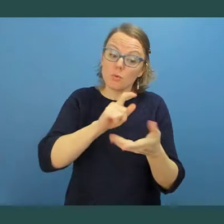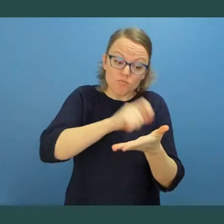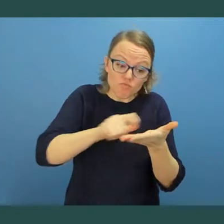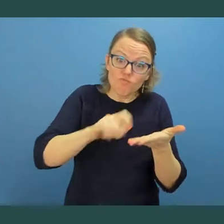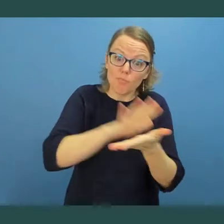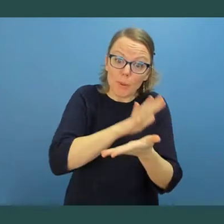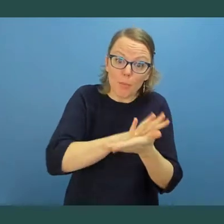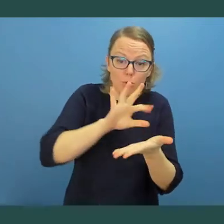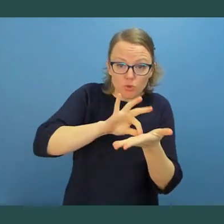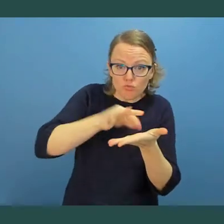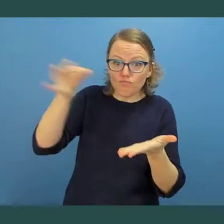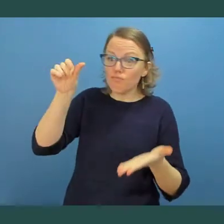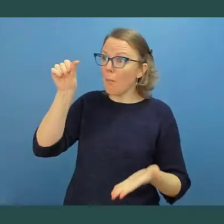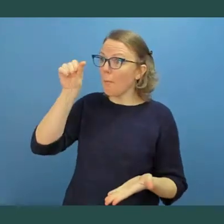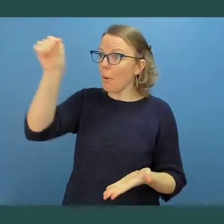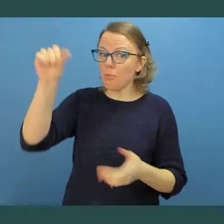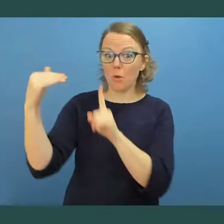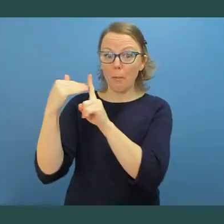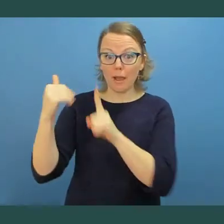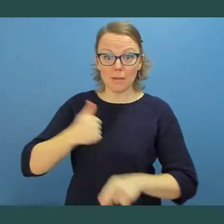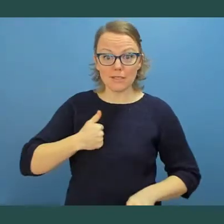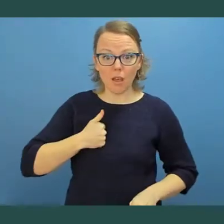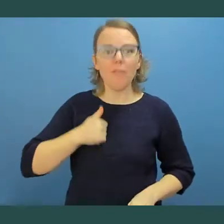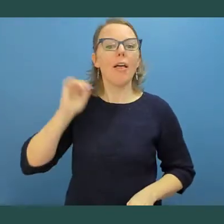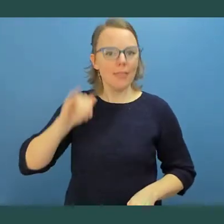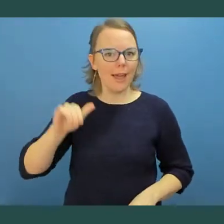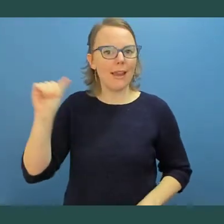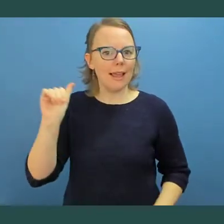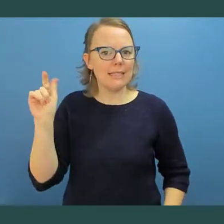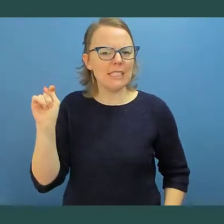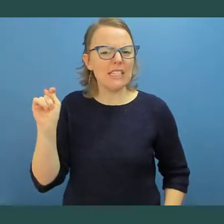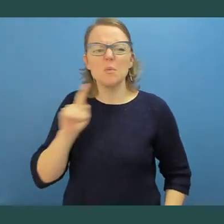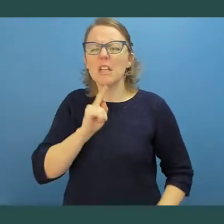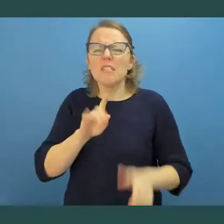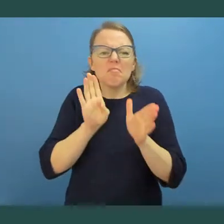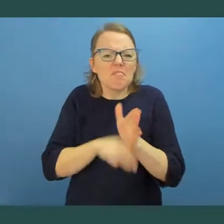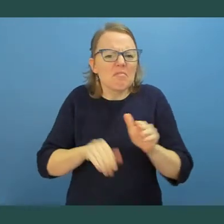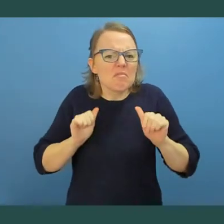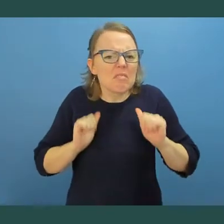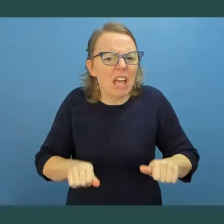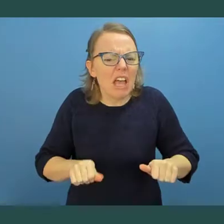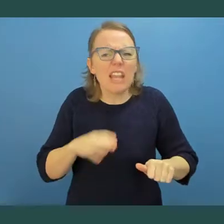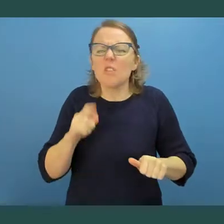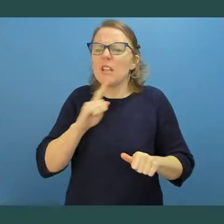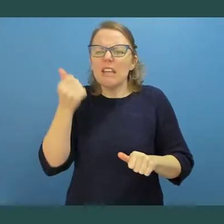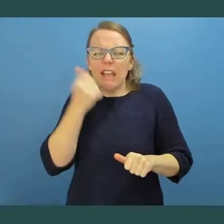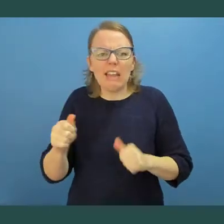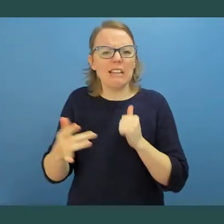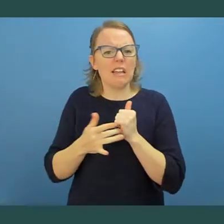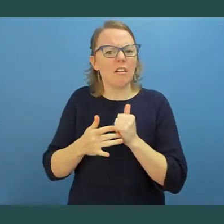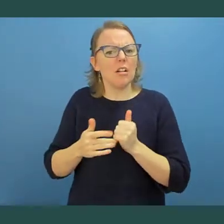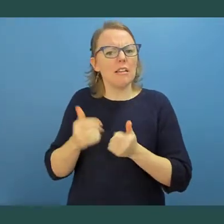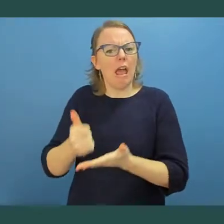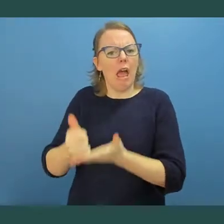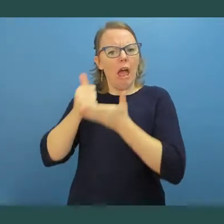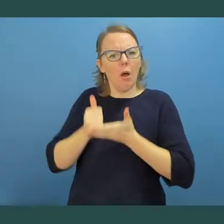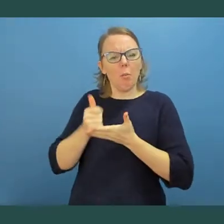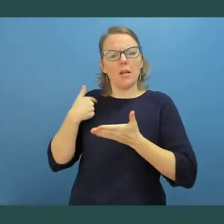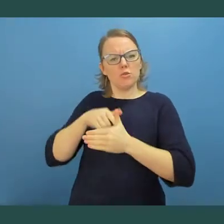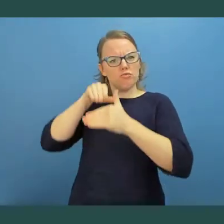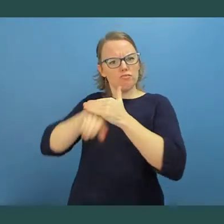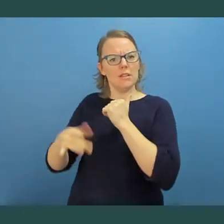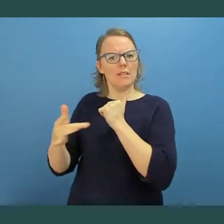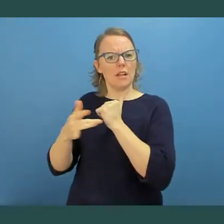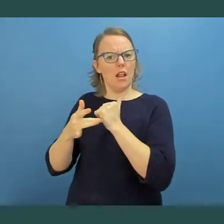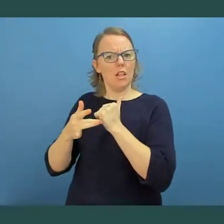tools that can help improve your ability to perform a task and can be used by people with and without disabilities. Sumitra, an